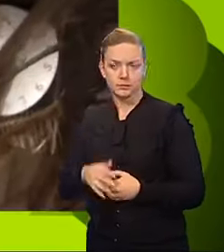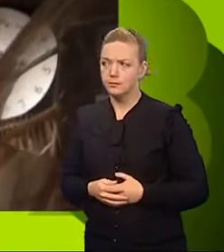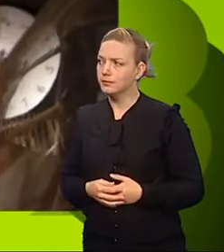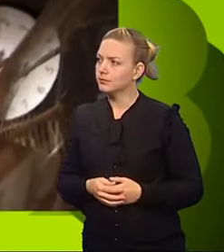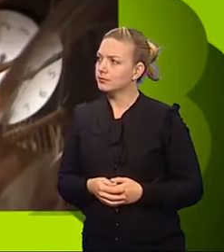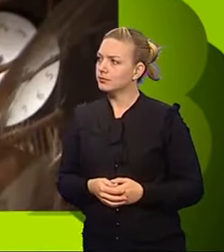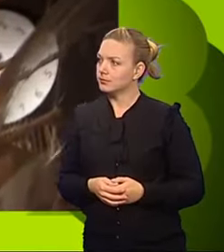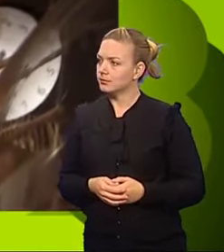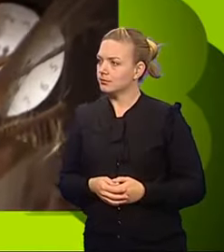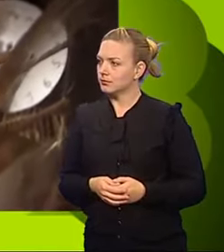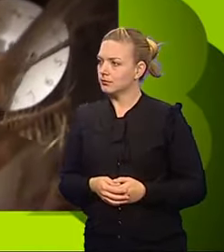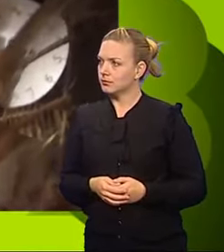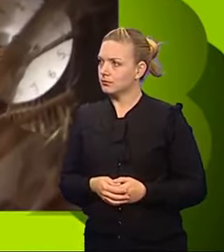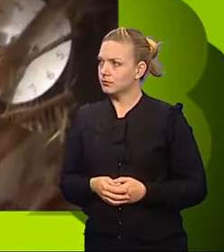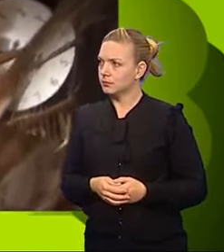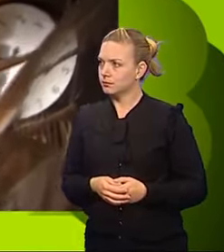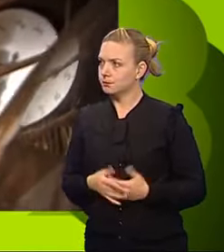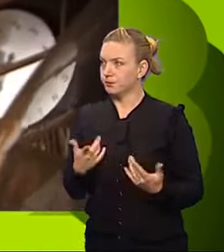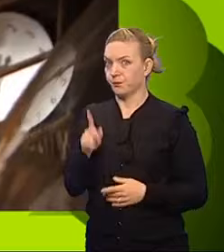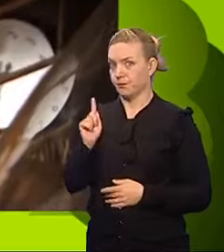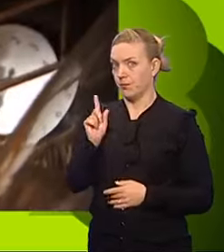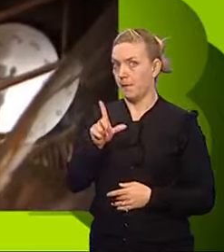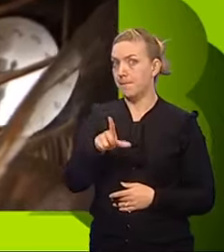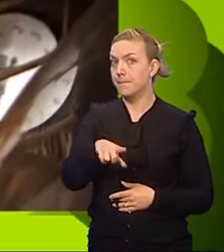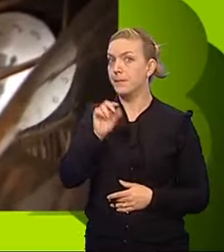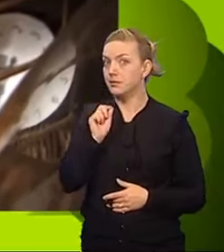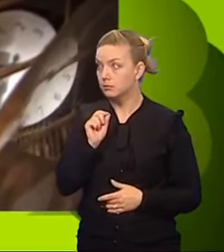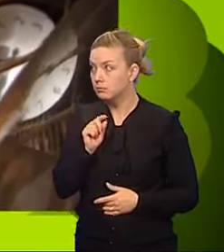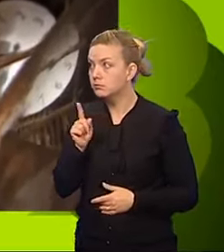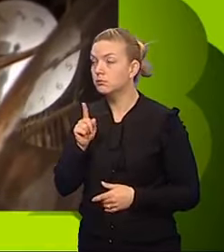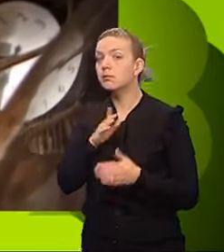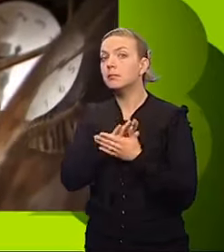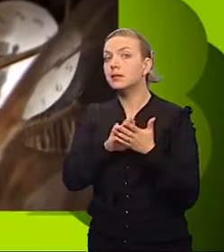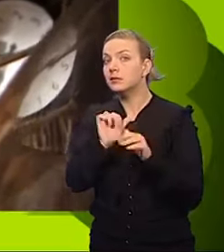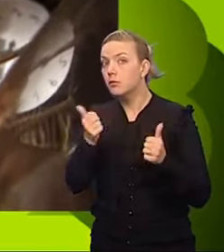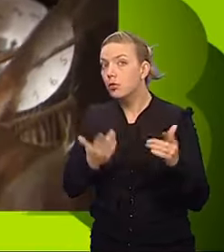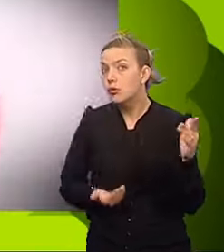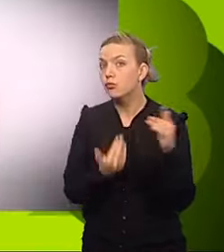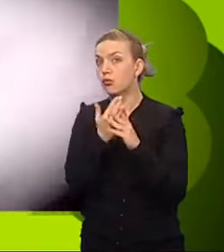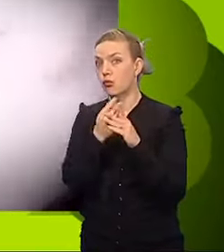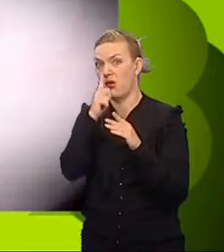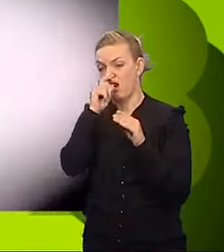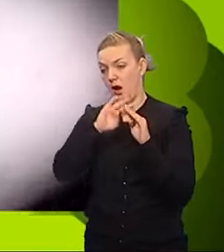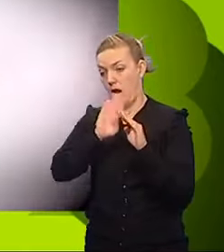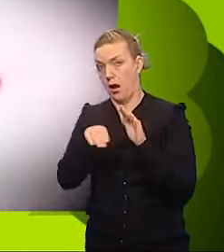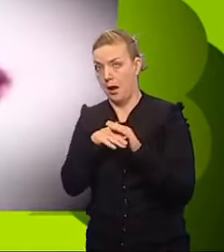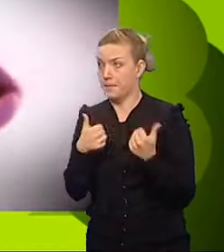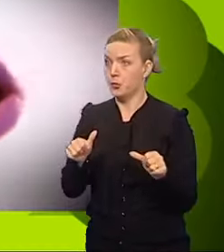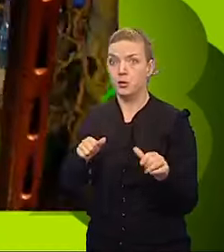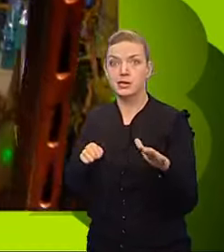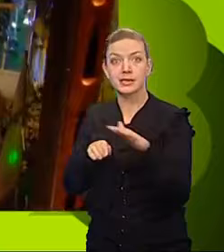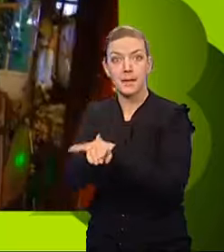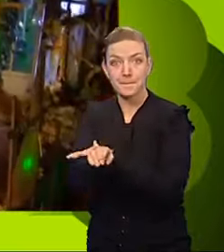That's the saboteur picked. Crack this one and she'll be one floor closer to escaping. Unfortunate.